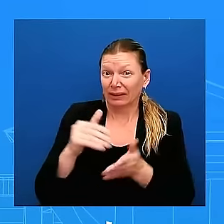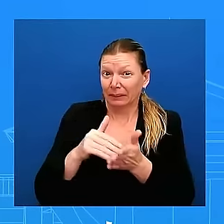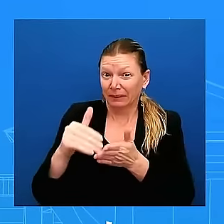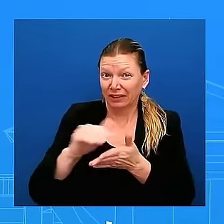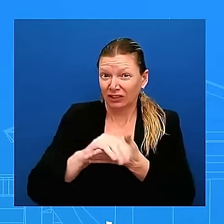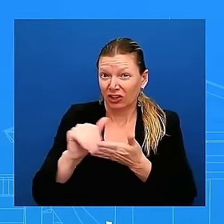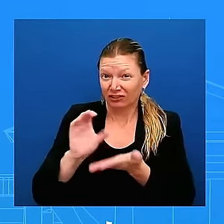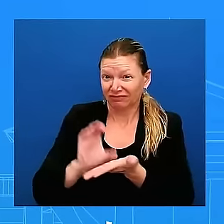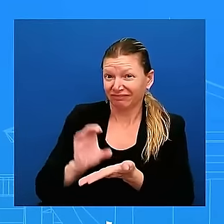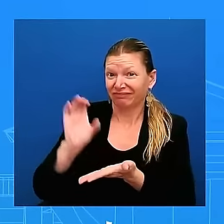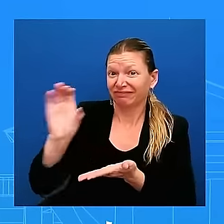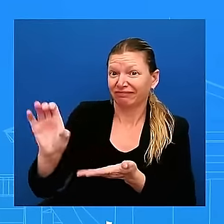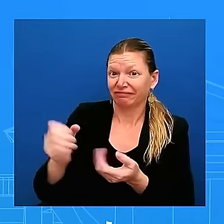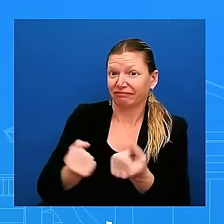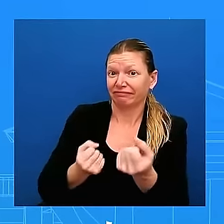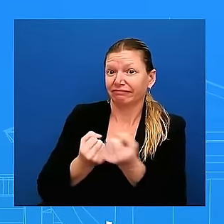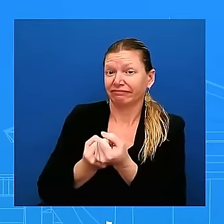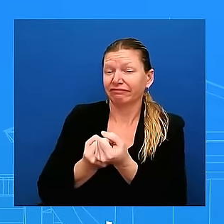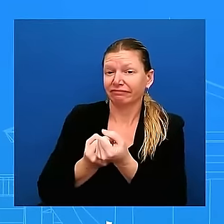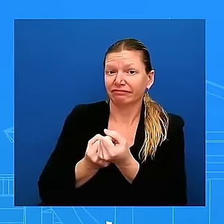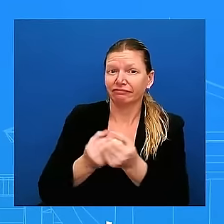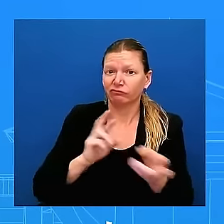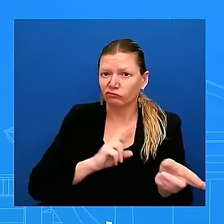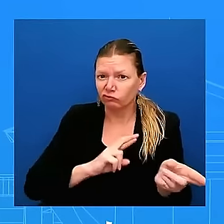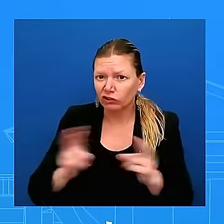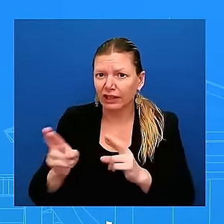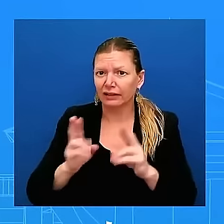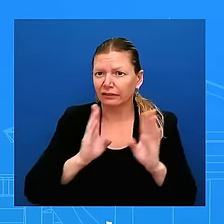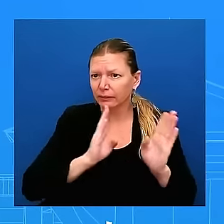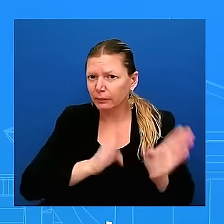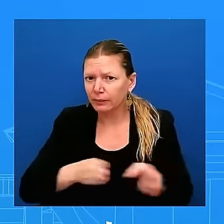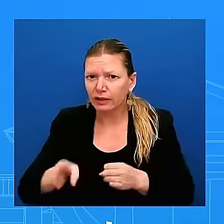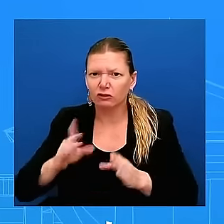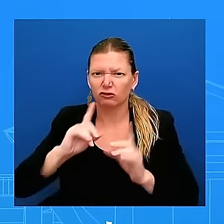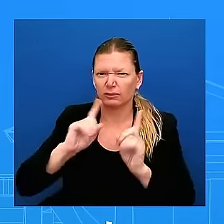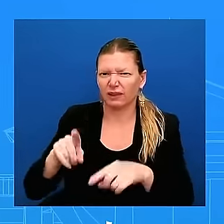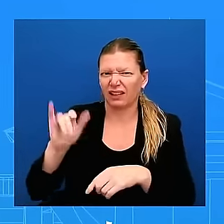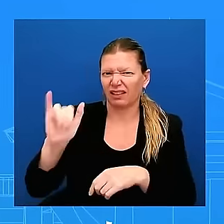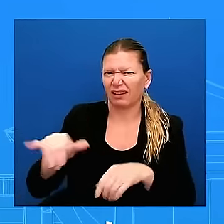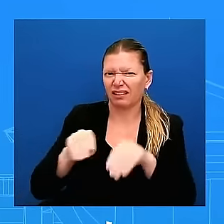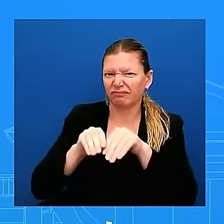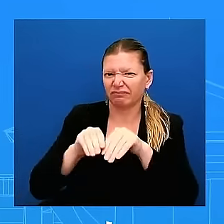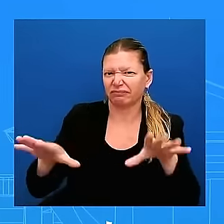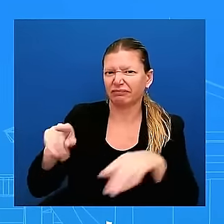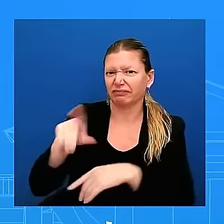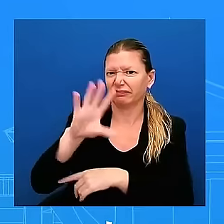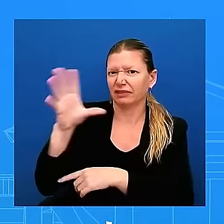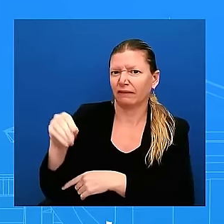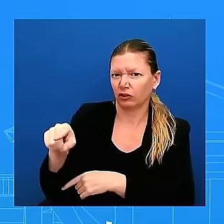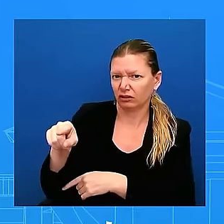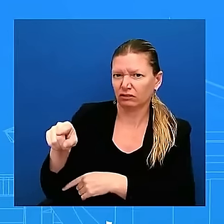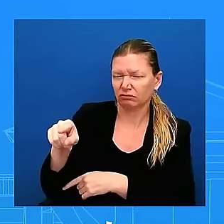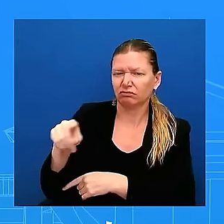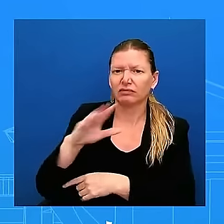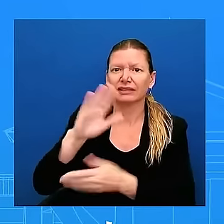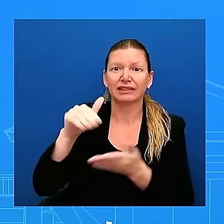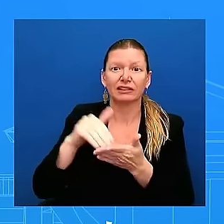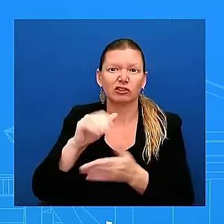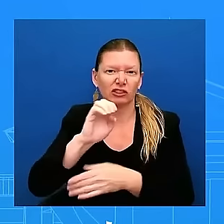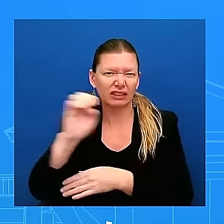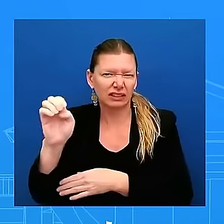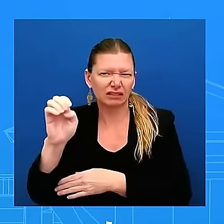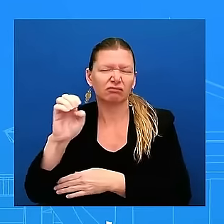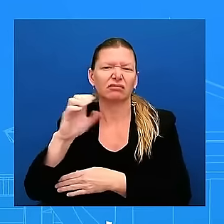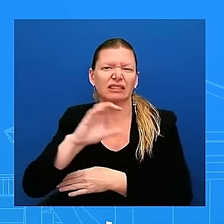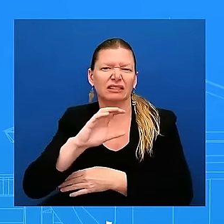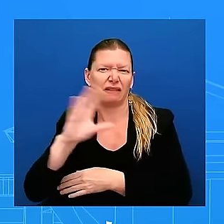and response efforts in Central and Eastern Africa and we are prepared to spend an additional 35 million dollars on